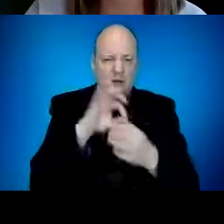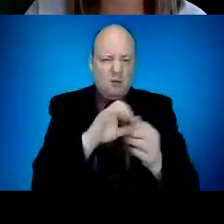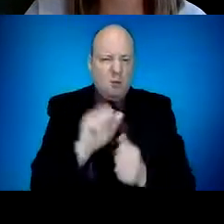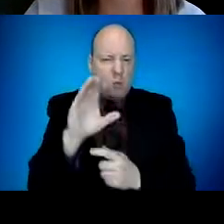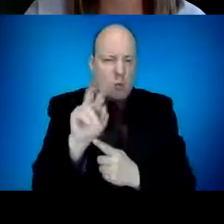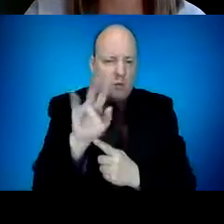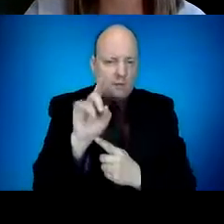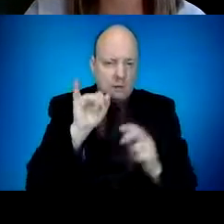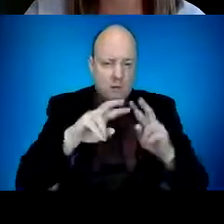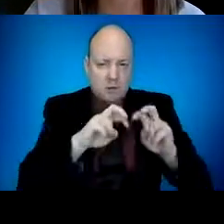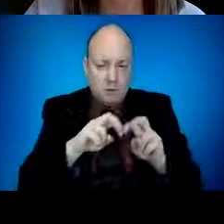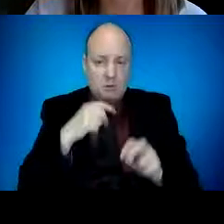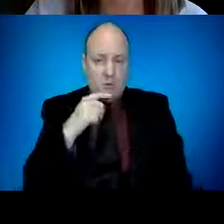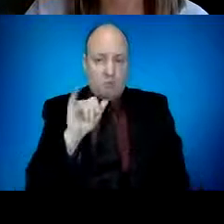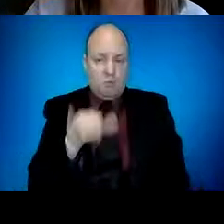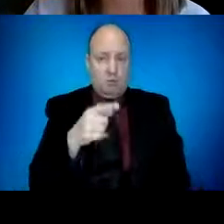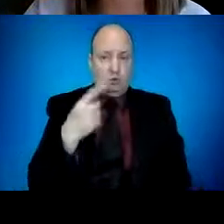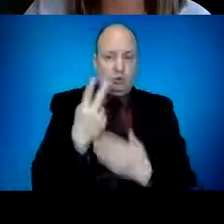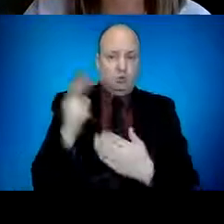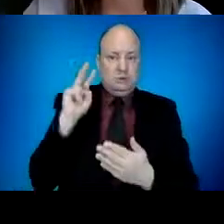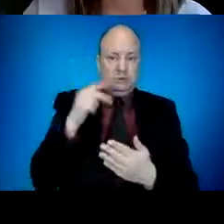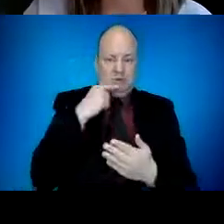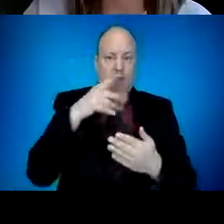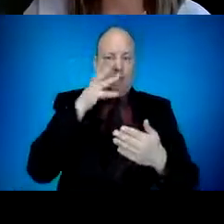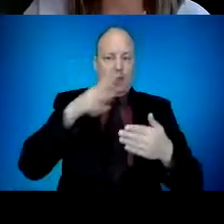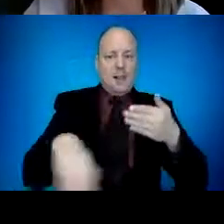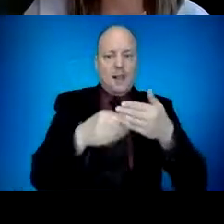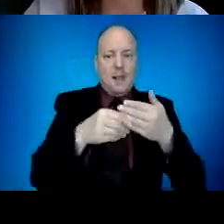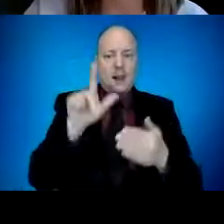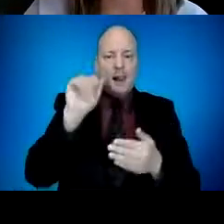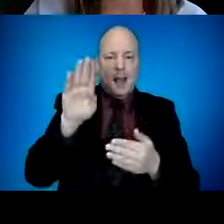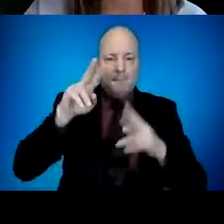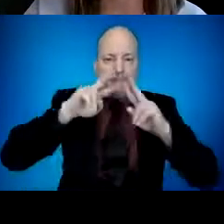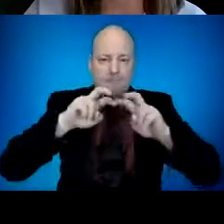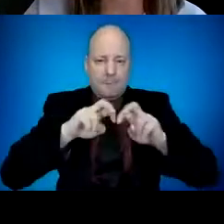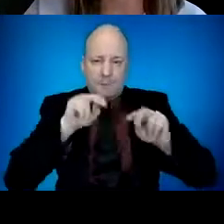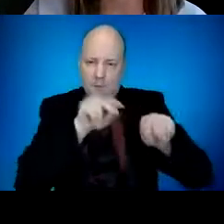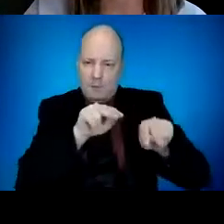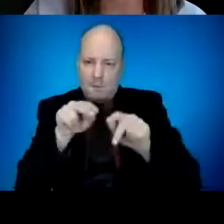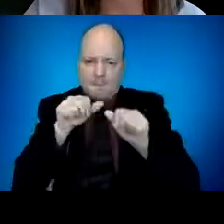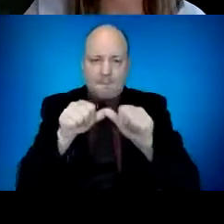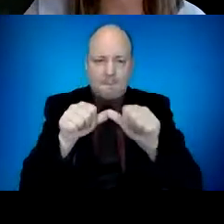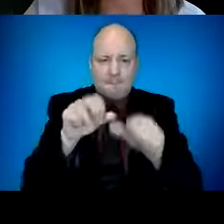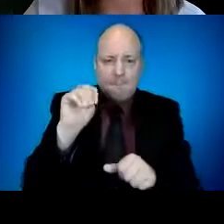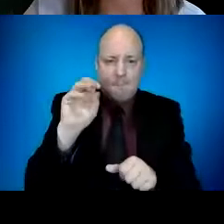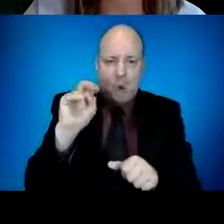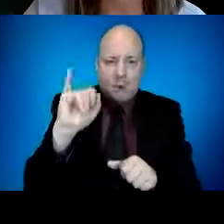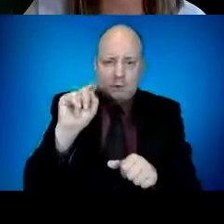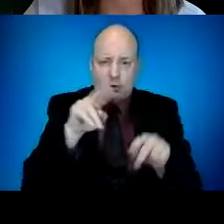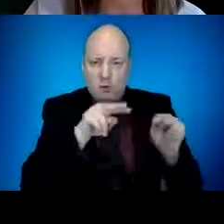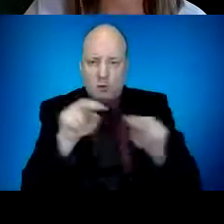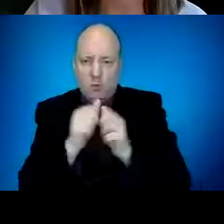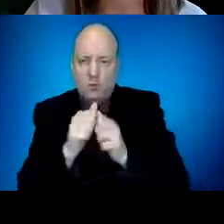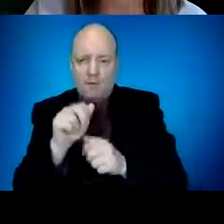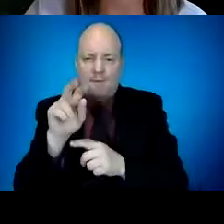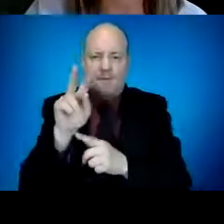29. This will significantly expand our capacity to monitor changes in the COVID-19 virus, along with other diseases